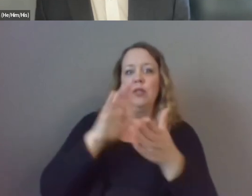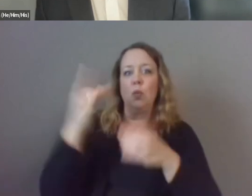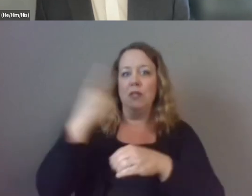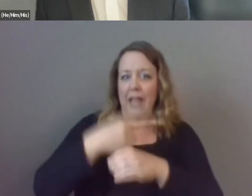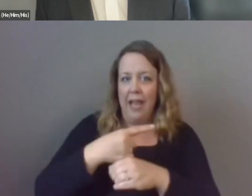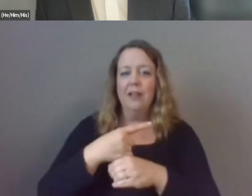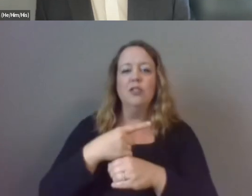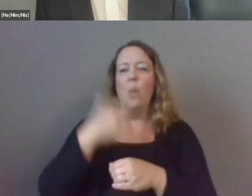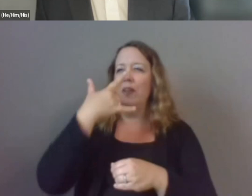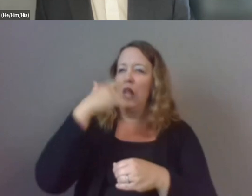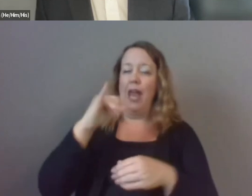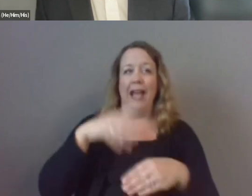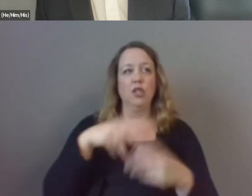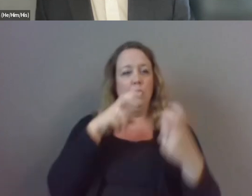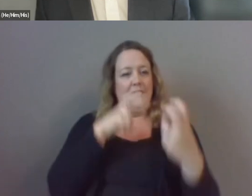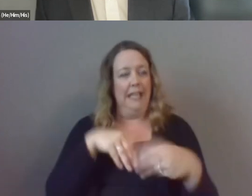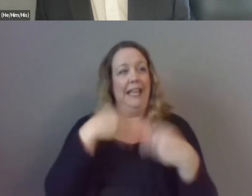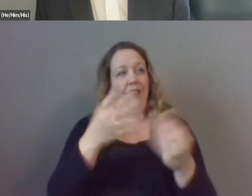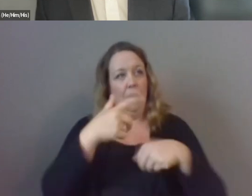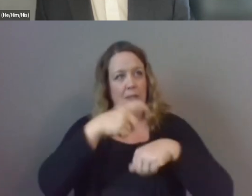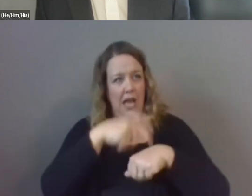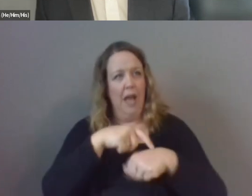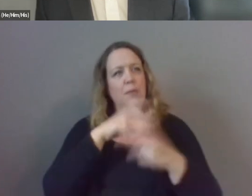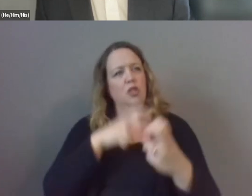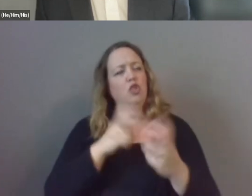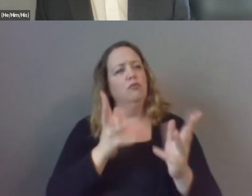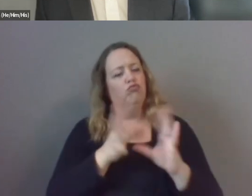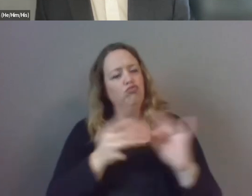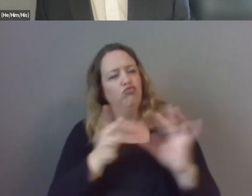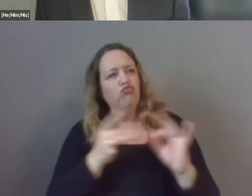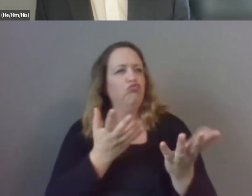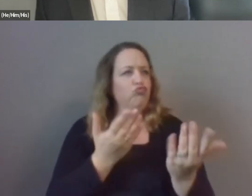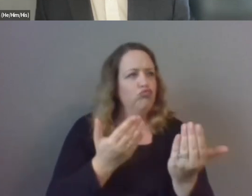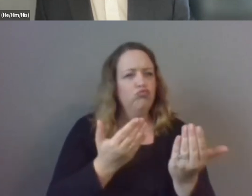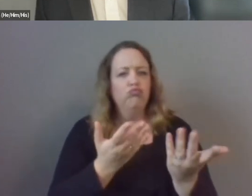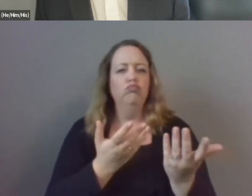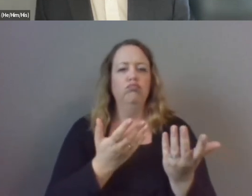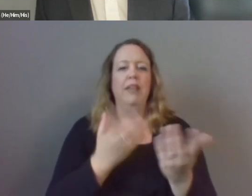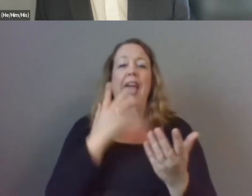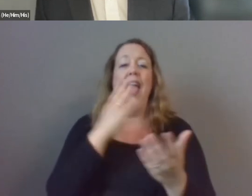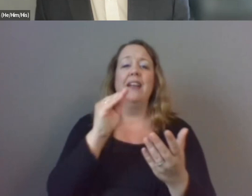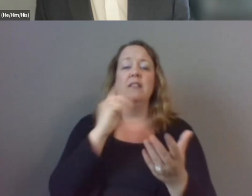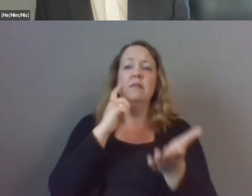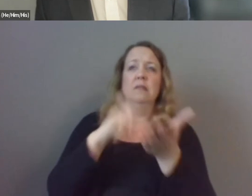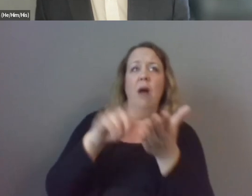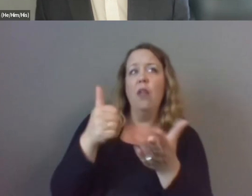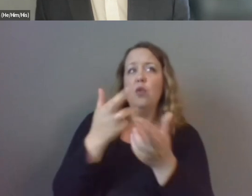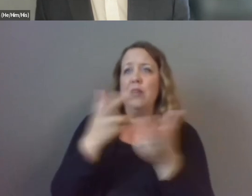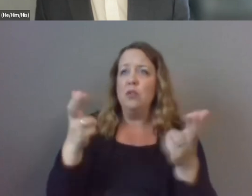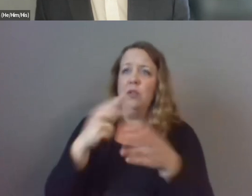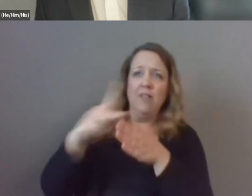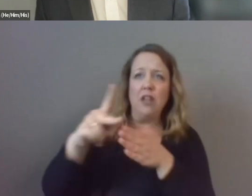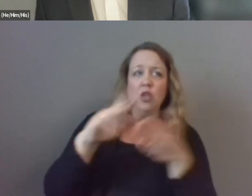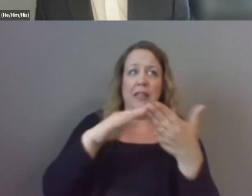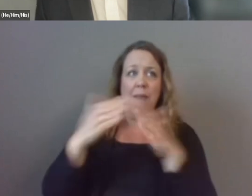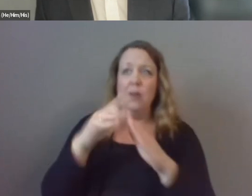them that time and then the other part of it is what are the professionals or resources that are within the community that i can let them know about can i be a warm